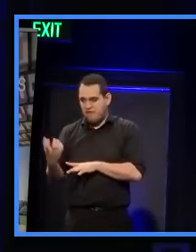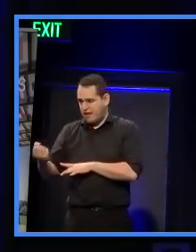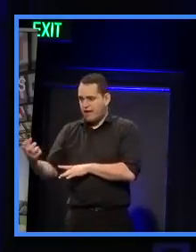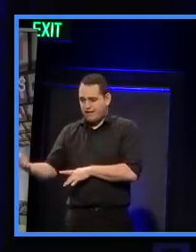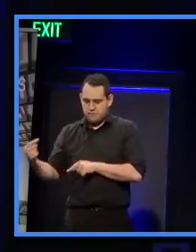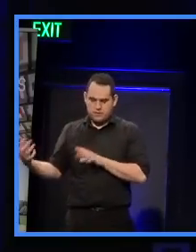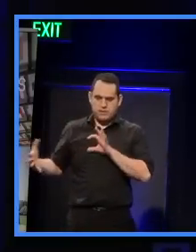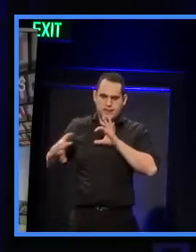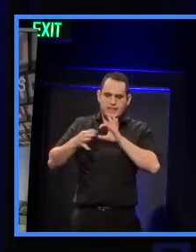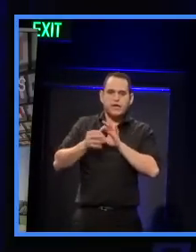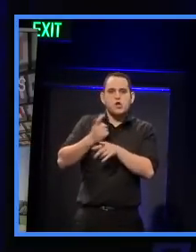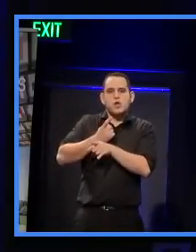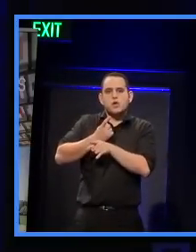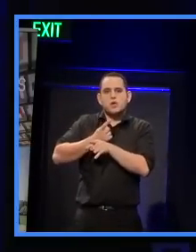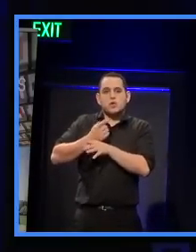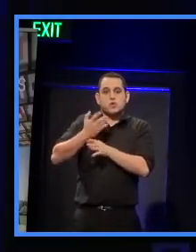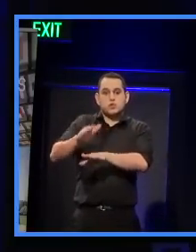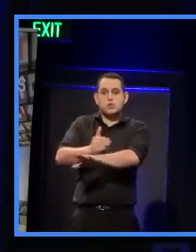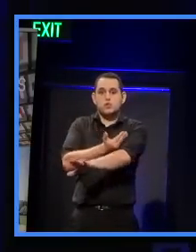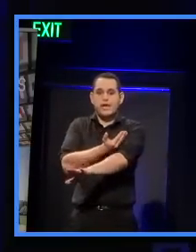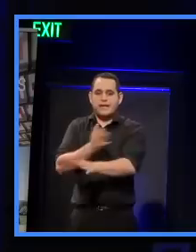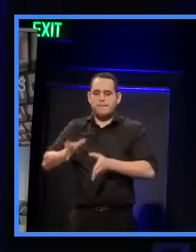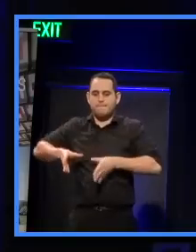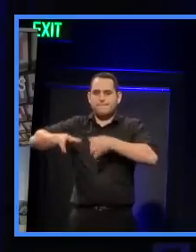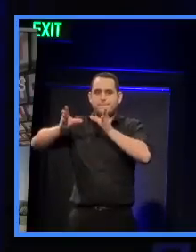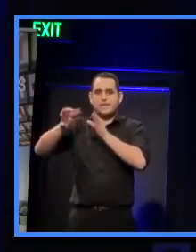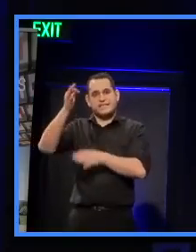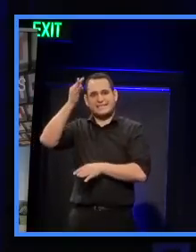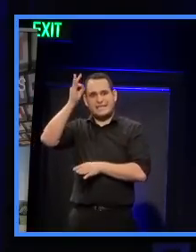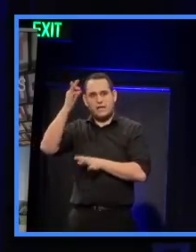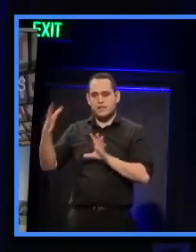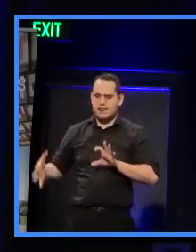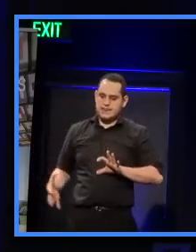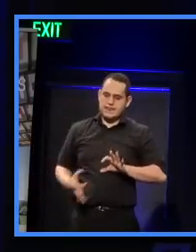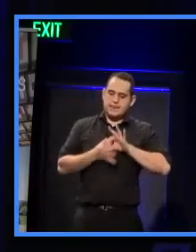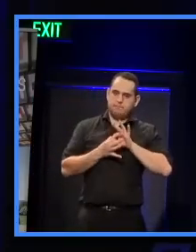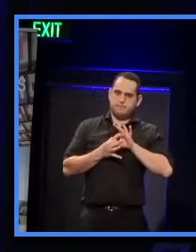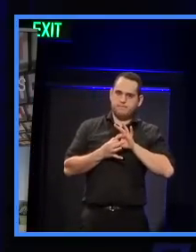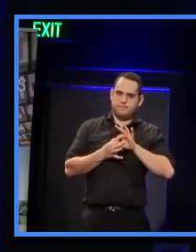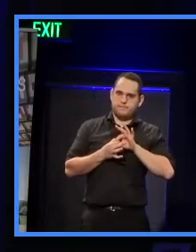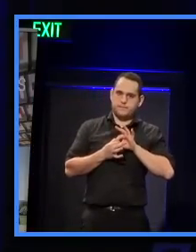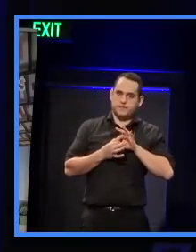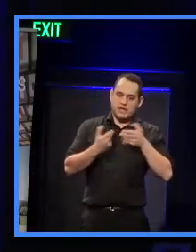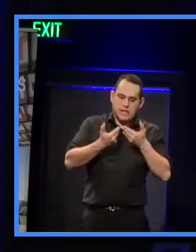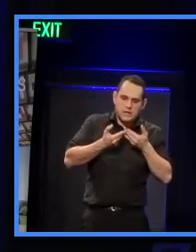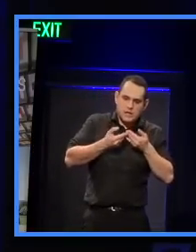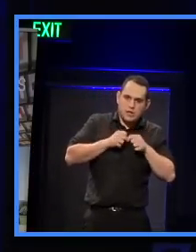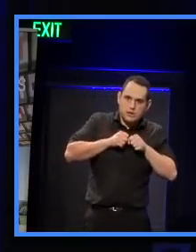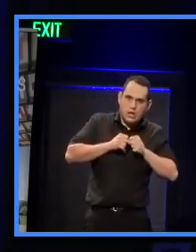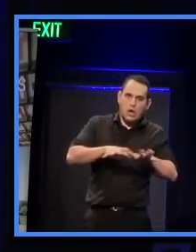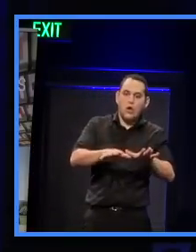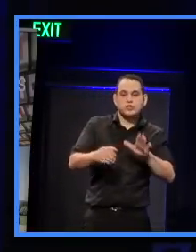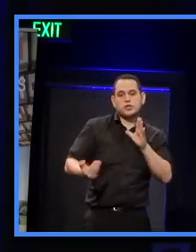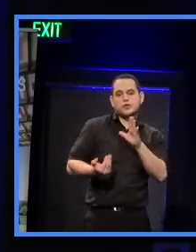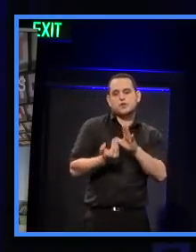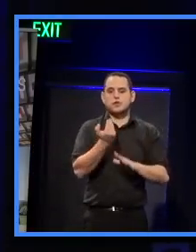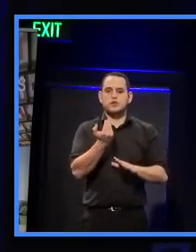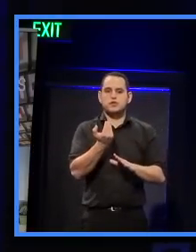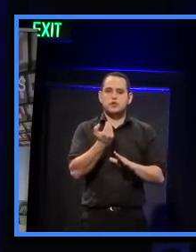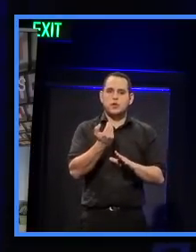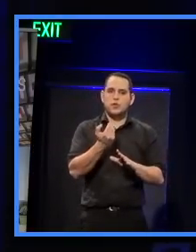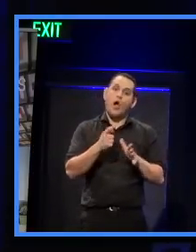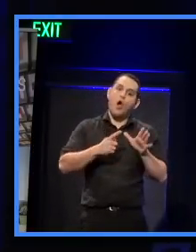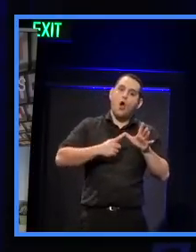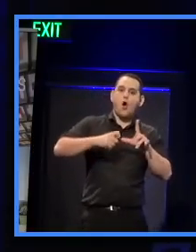the Green Buildings Council, we're also really thrilled to launch a new component of the Auckland design manual,